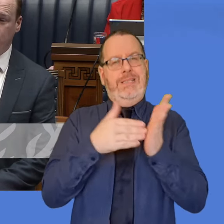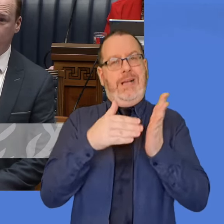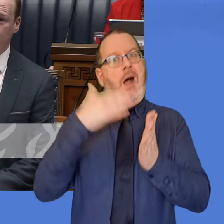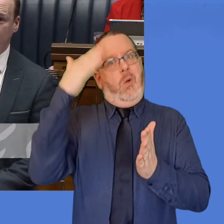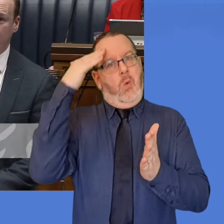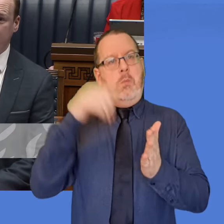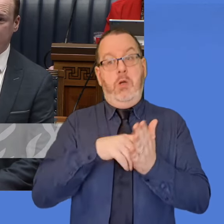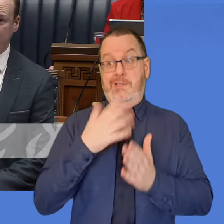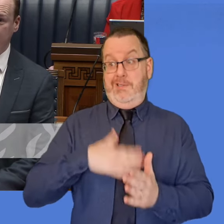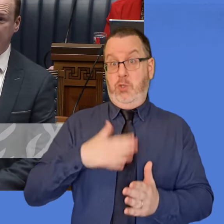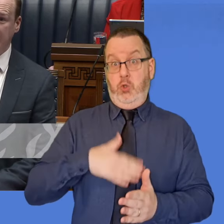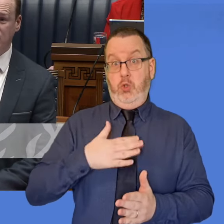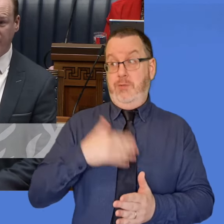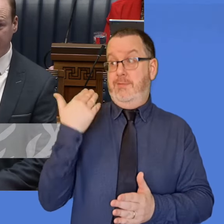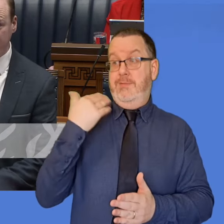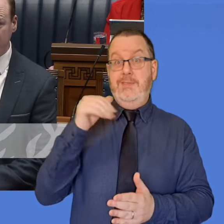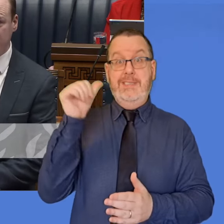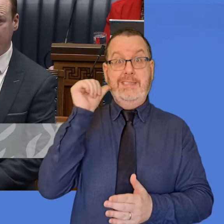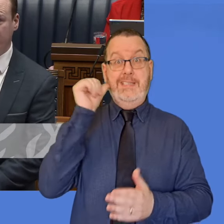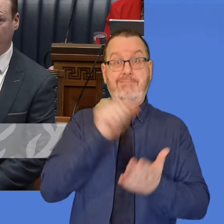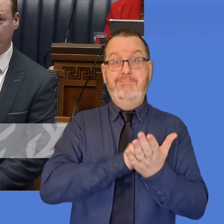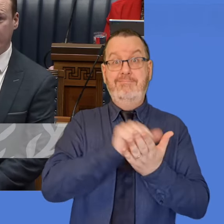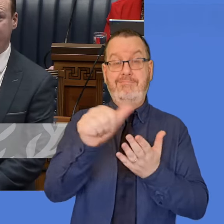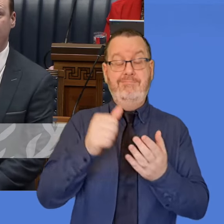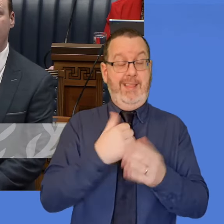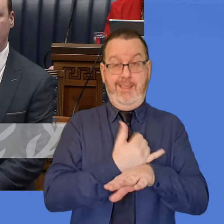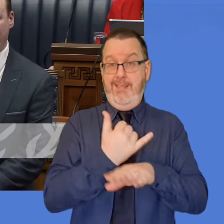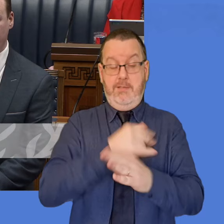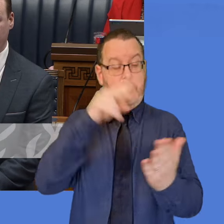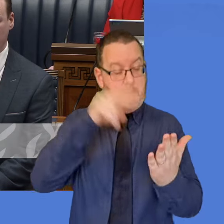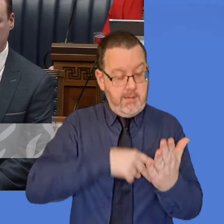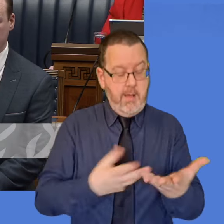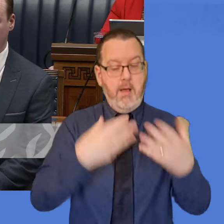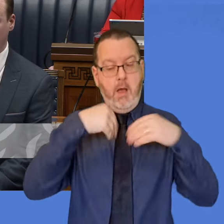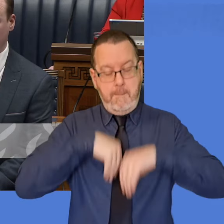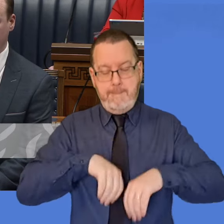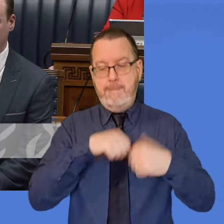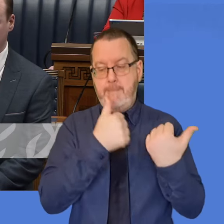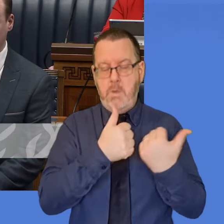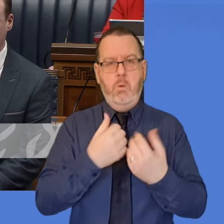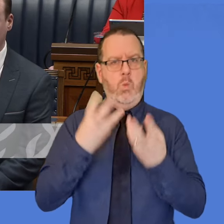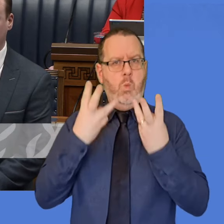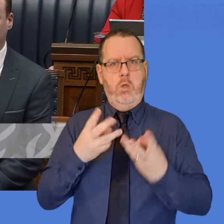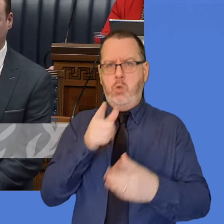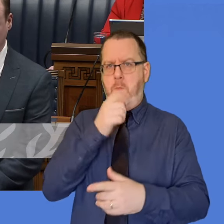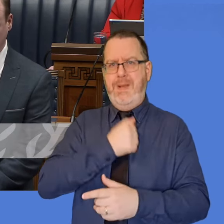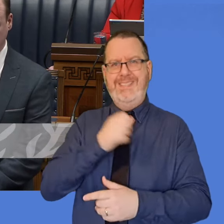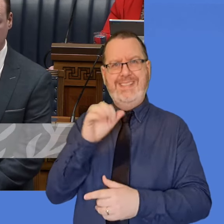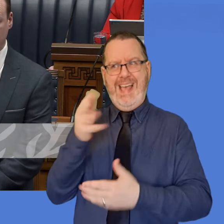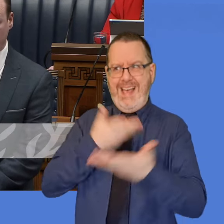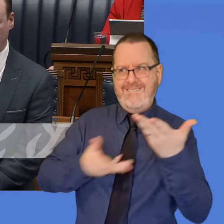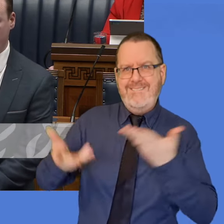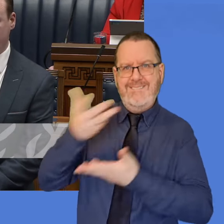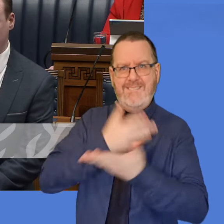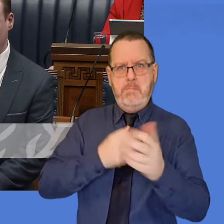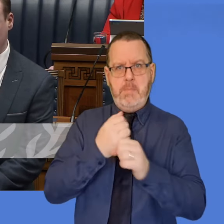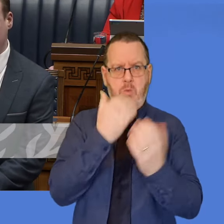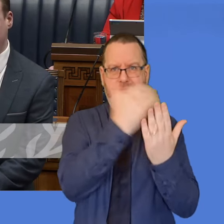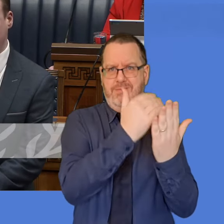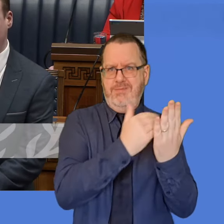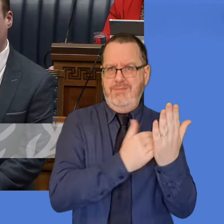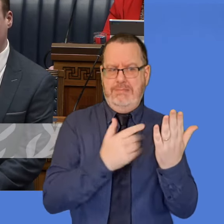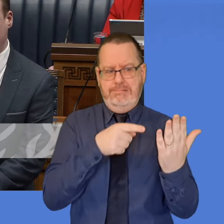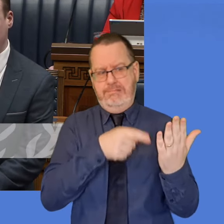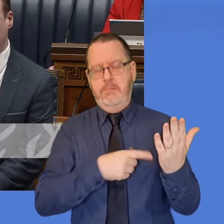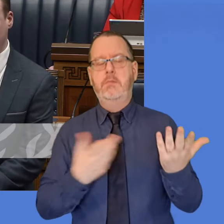time to consider its findings and to get fully briefed by officials on that issue. I recognise that a number of concerns